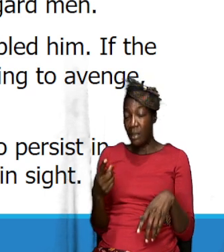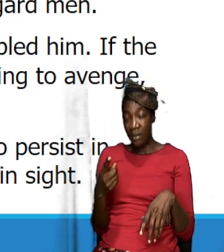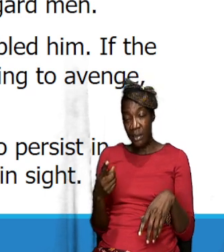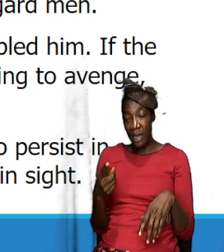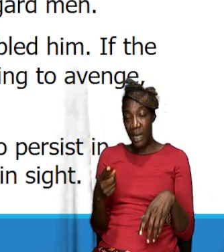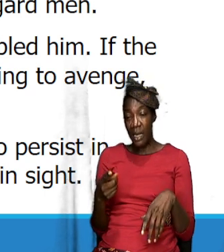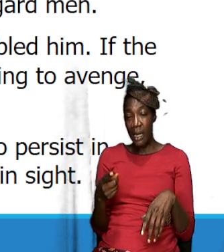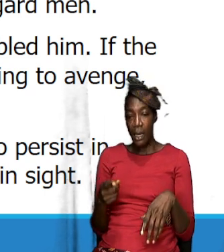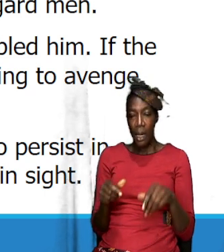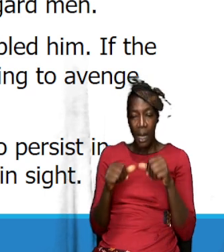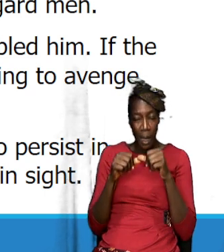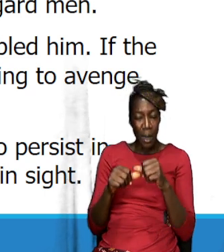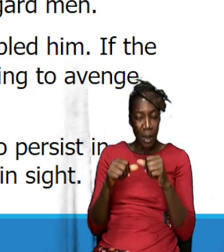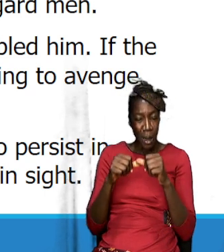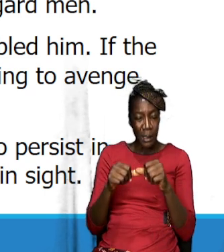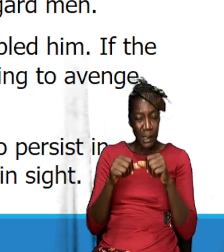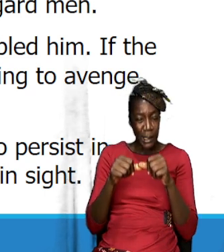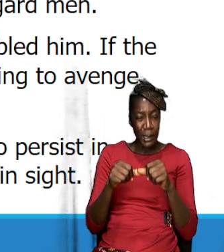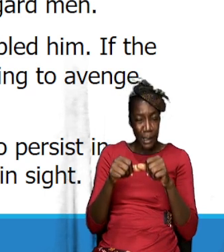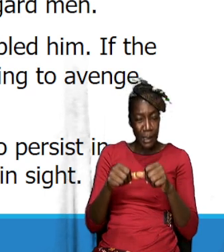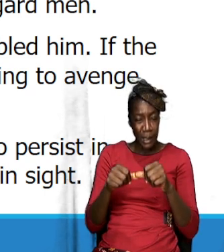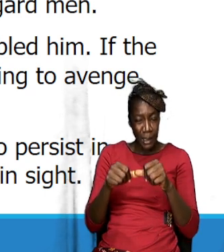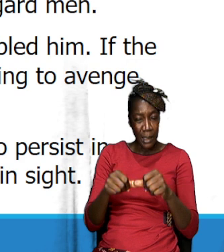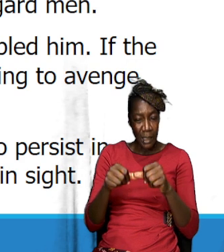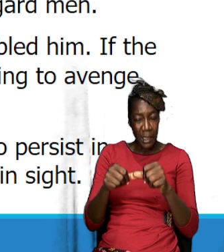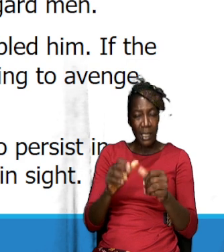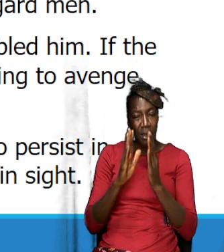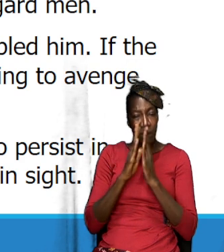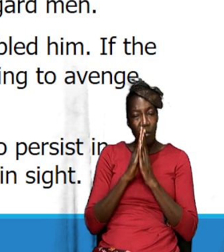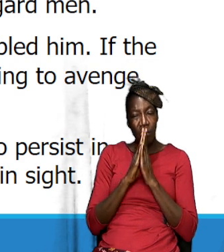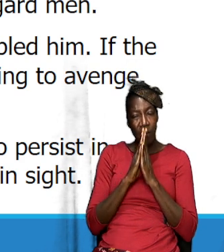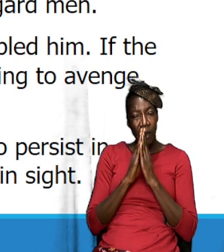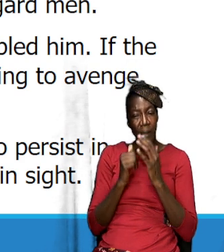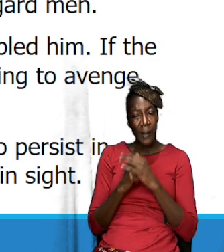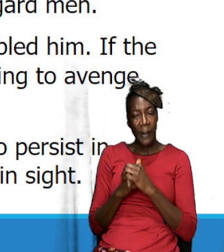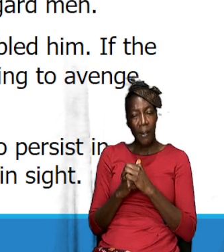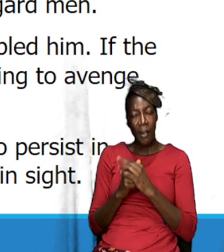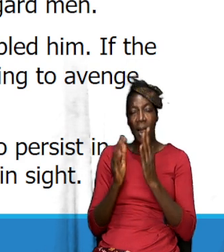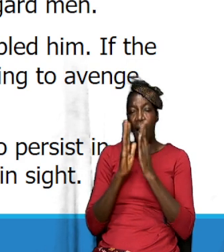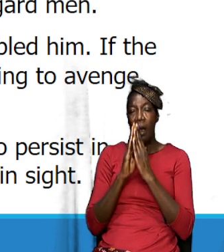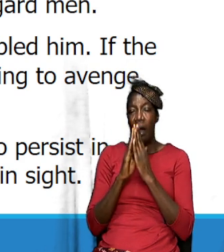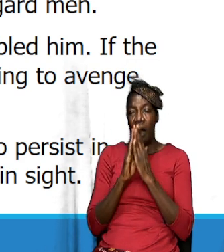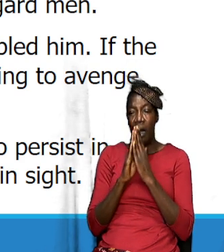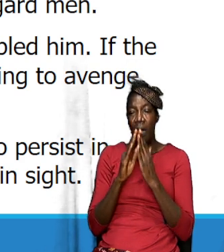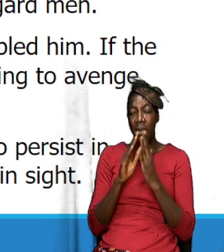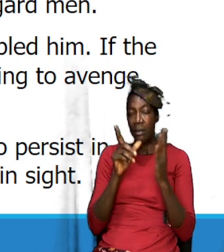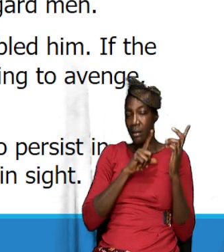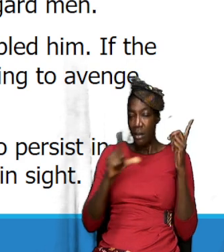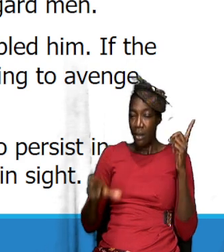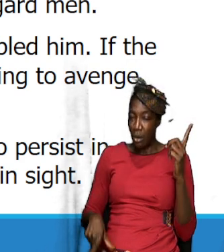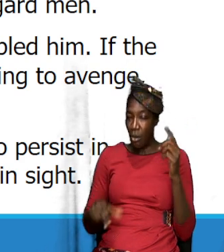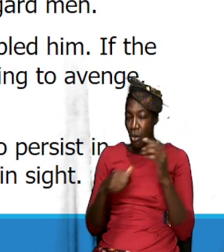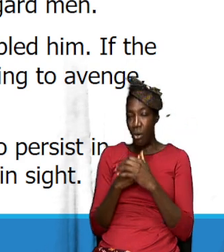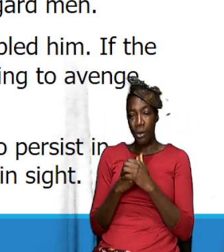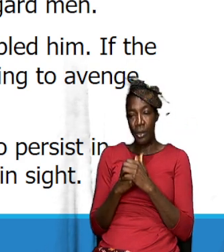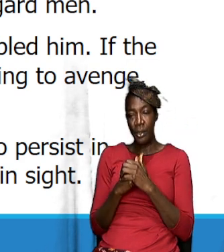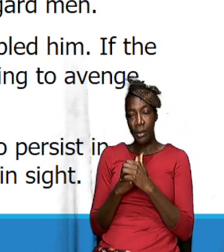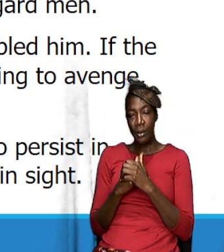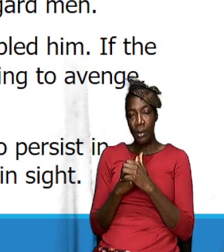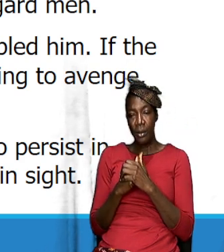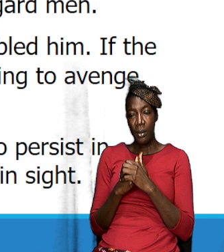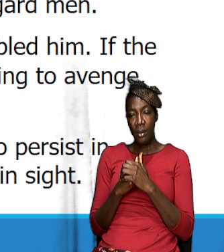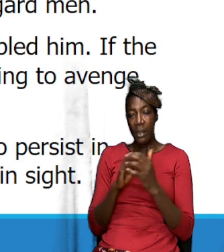be steadfast we should be consistent in prayer ask skin of the Lord you know even